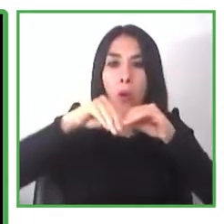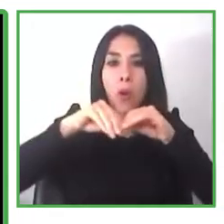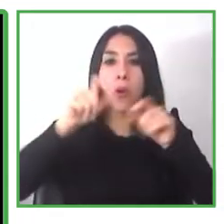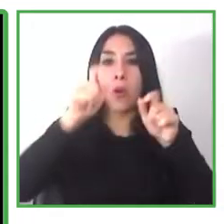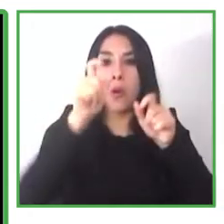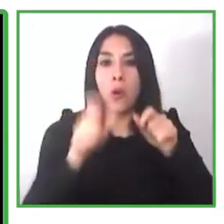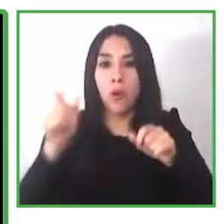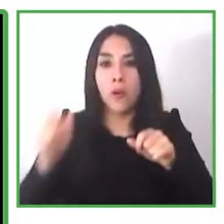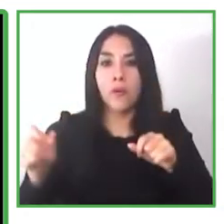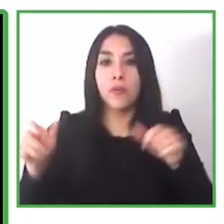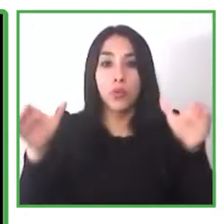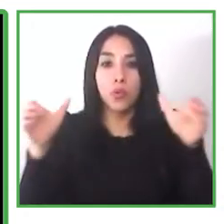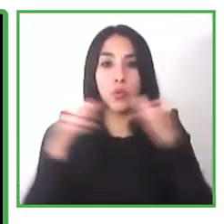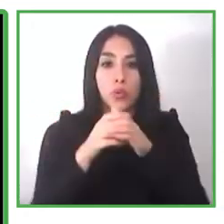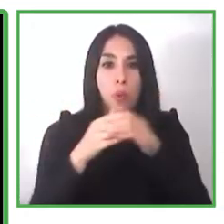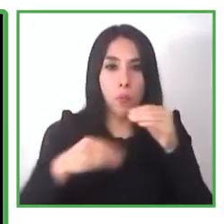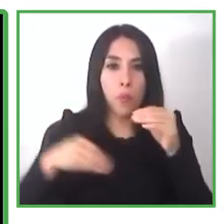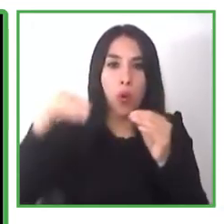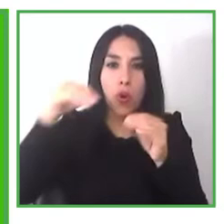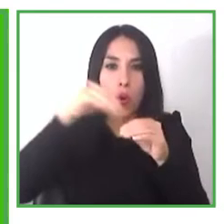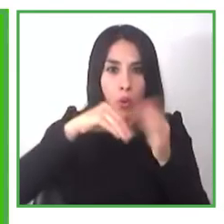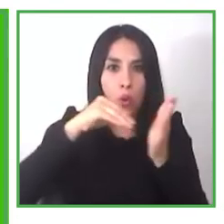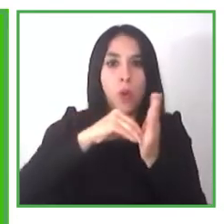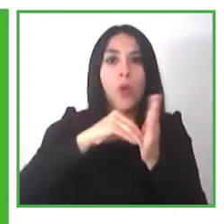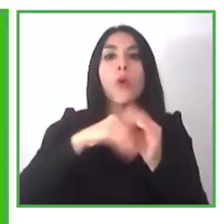thank you